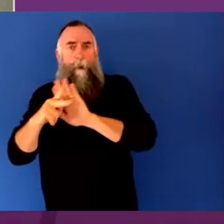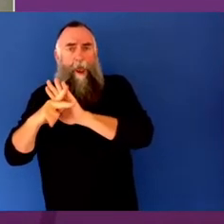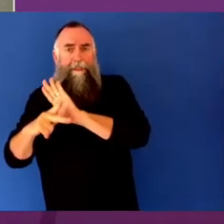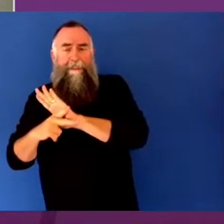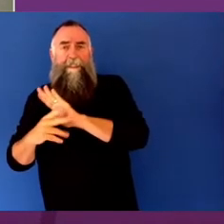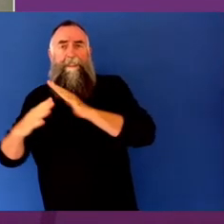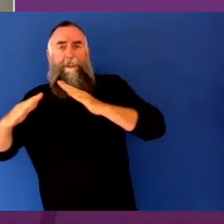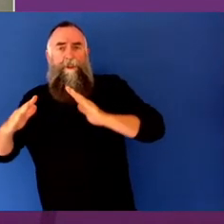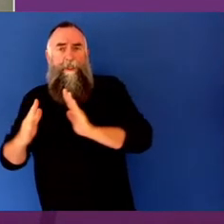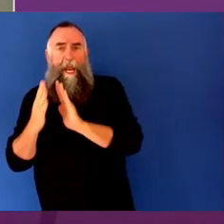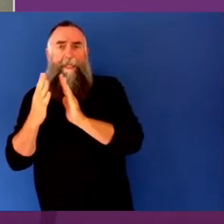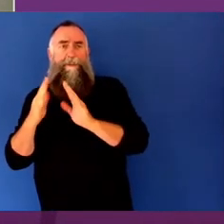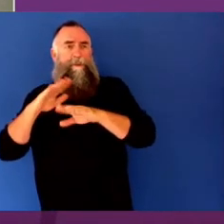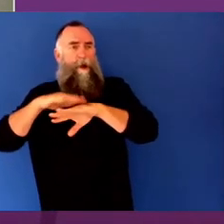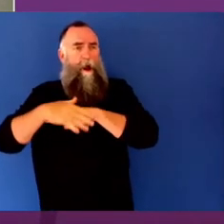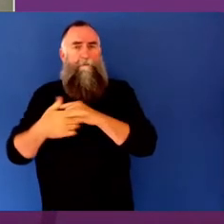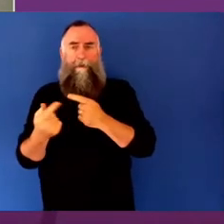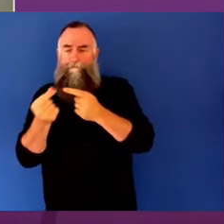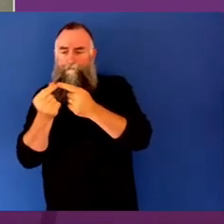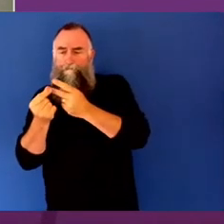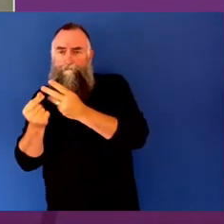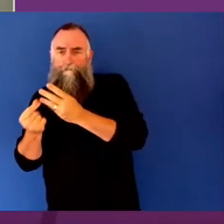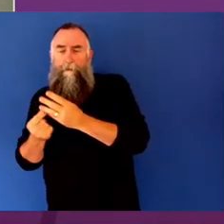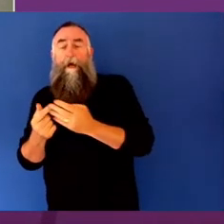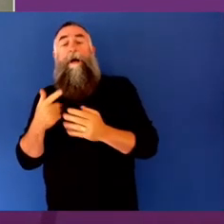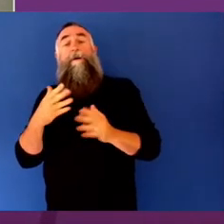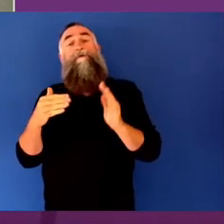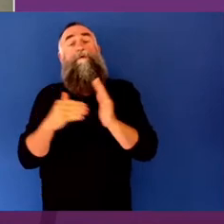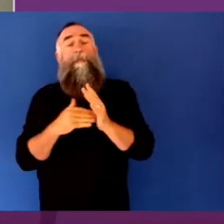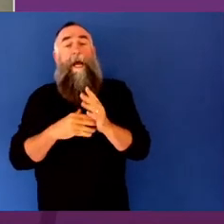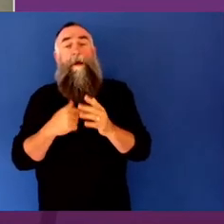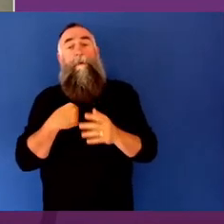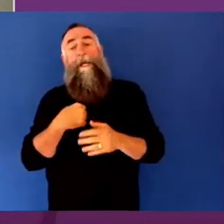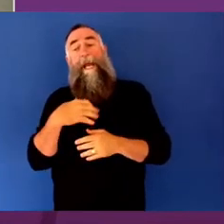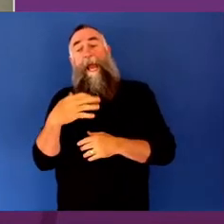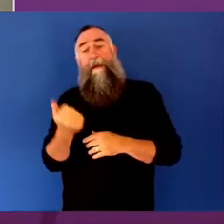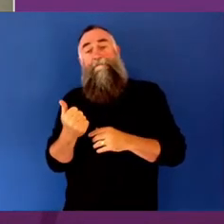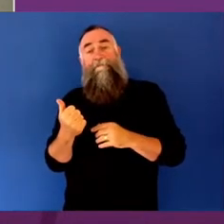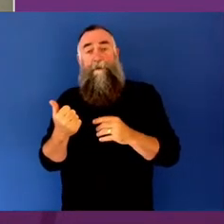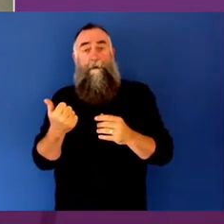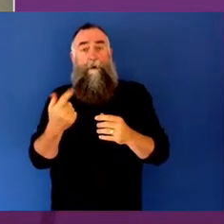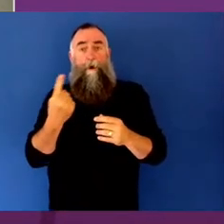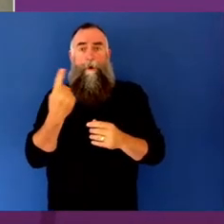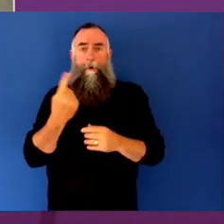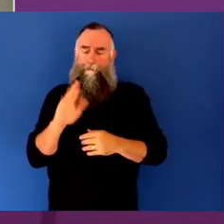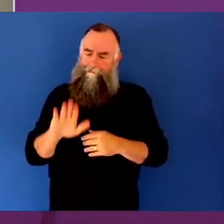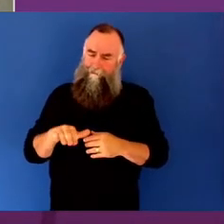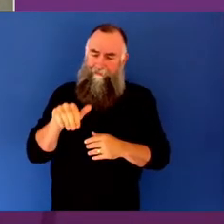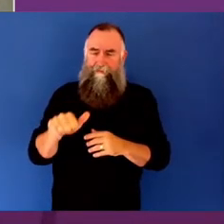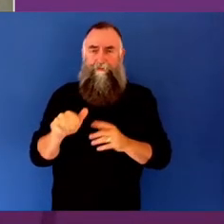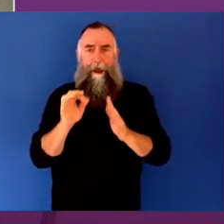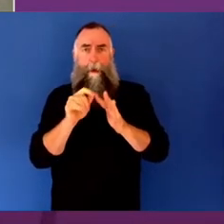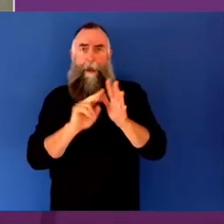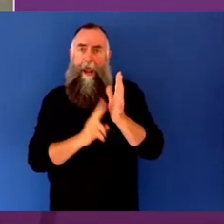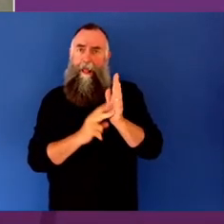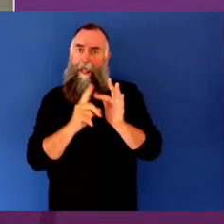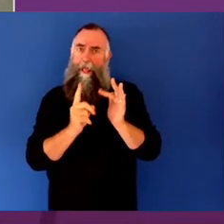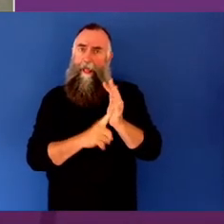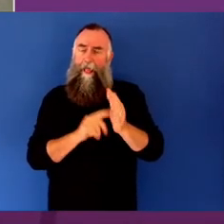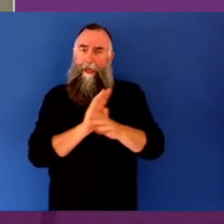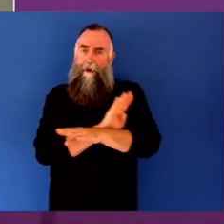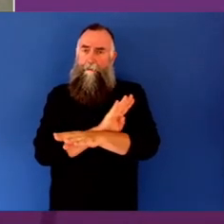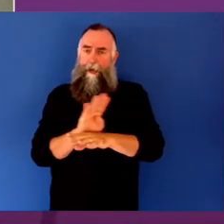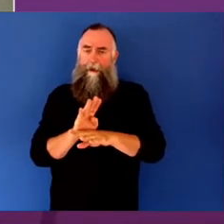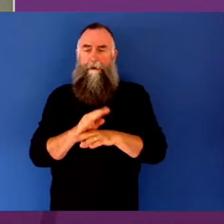possibilities. Joining me today are a panel of industry experts who are just, whenever we've had